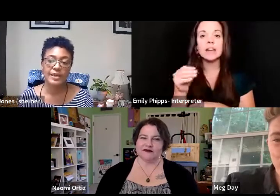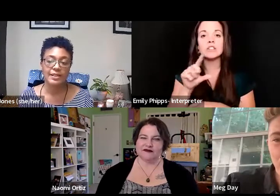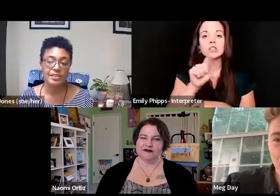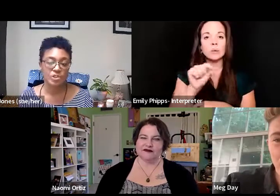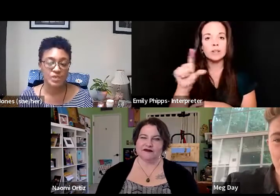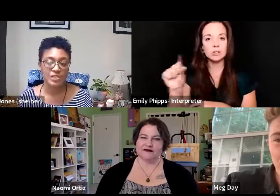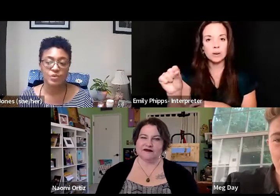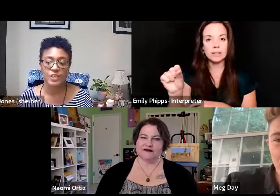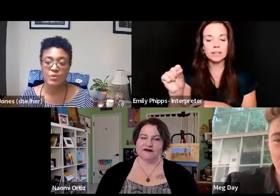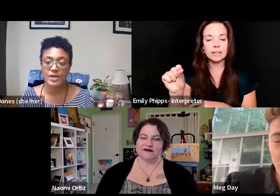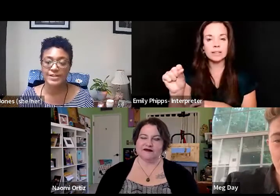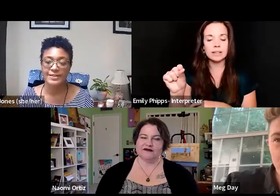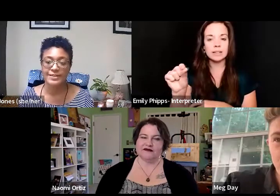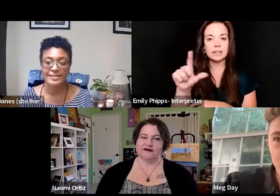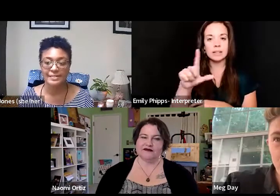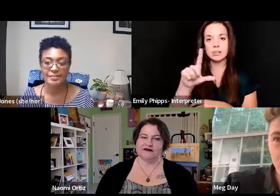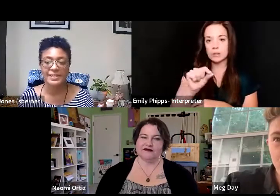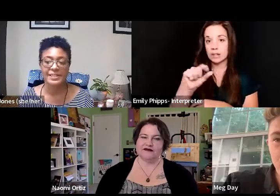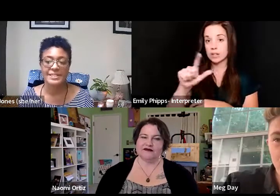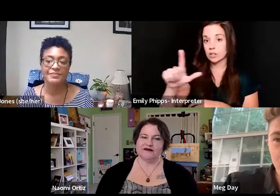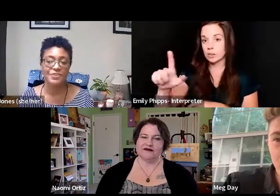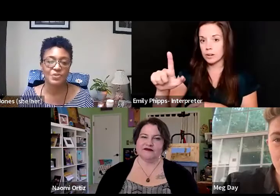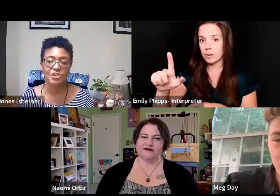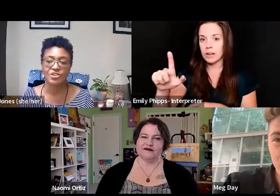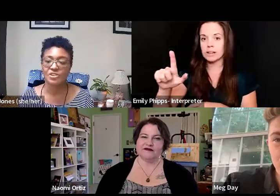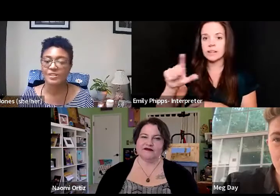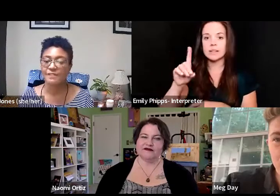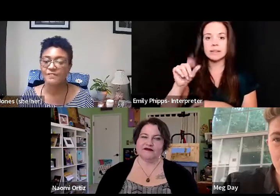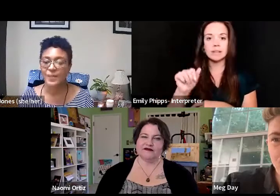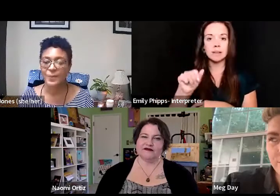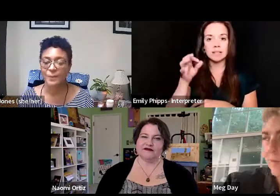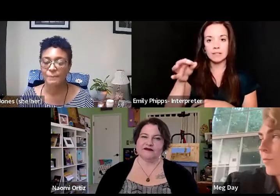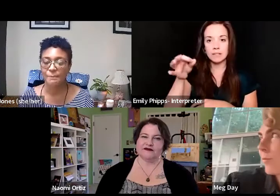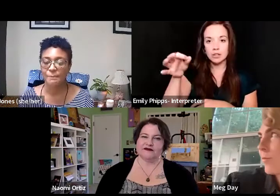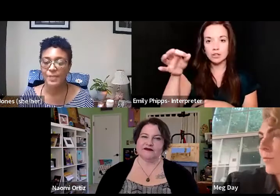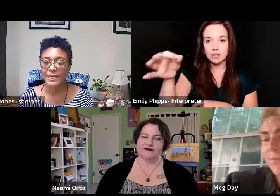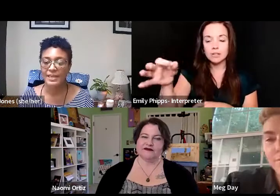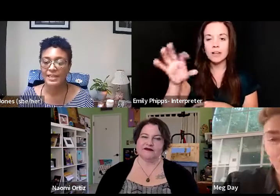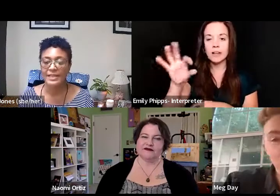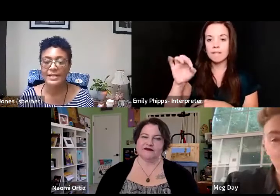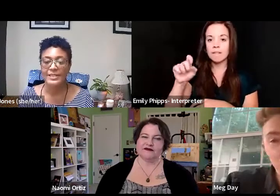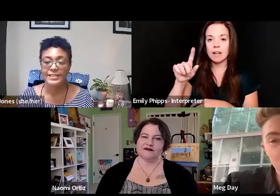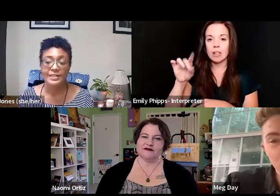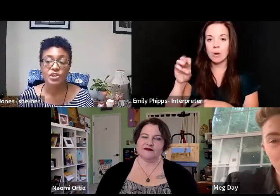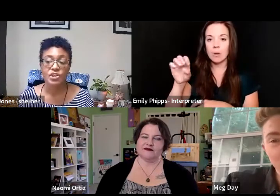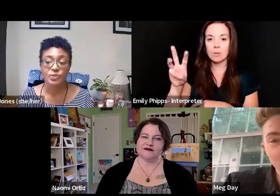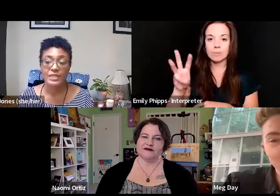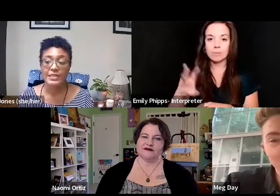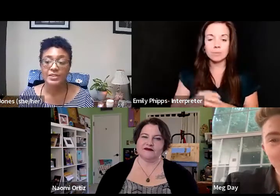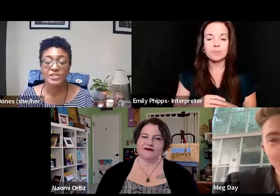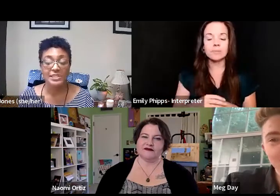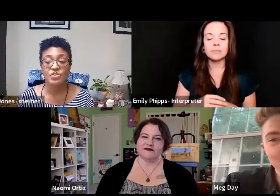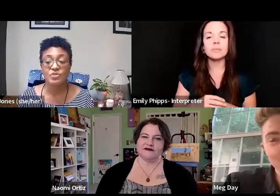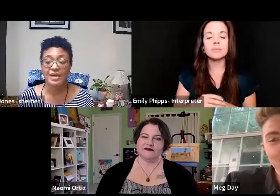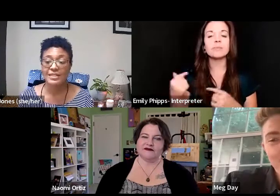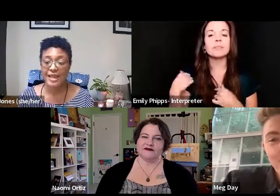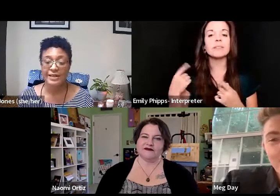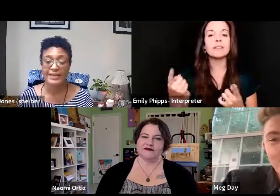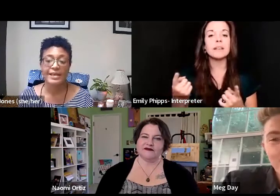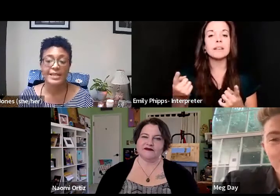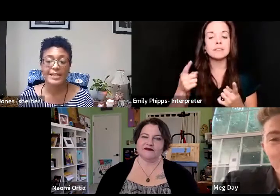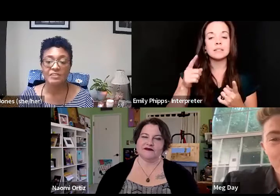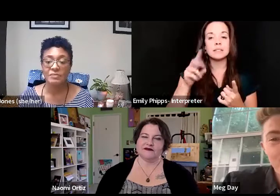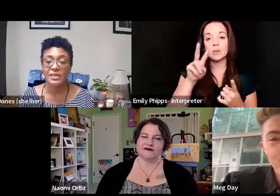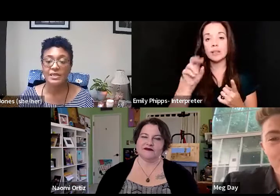to 2021 Disabilities Futures Fellow. Since 2009,